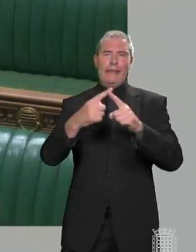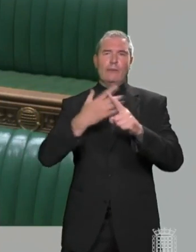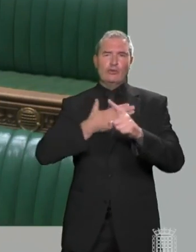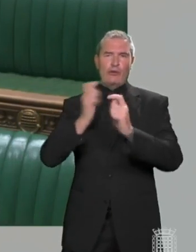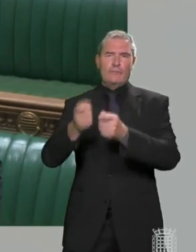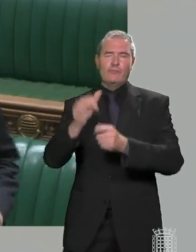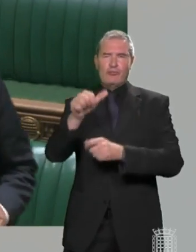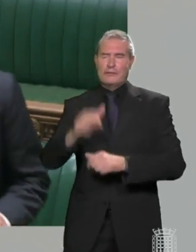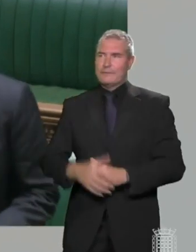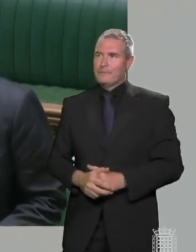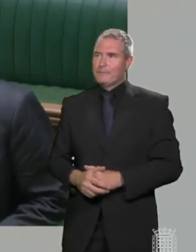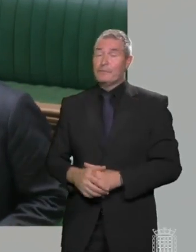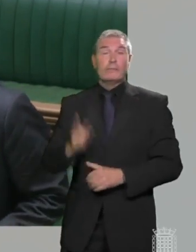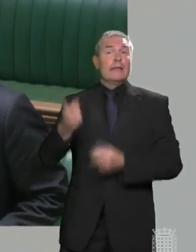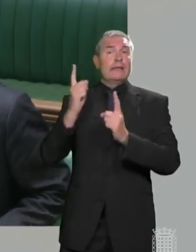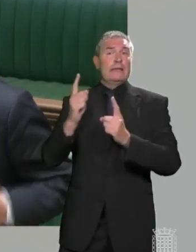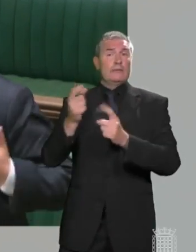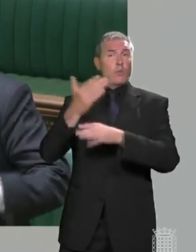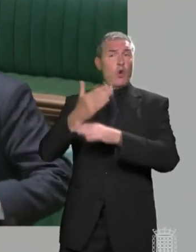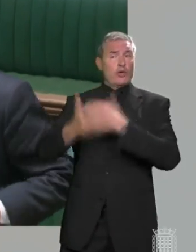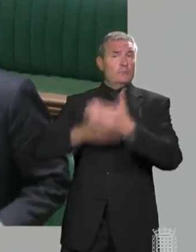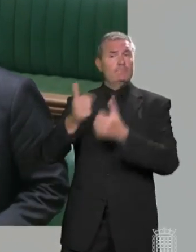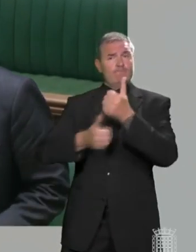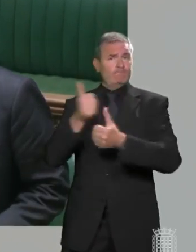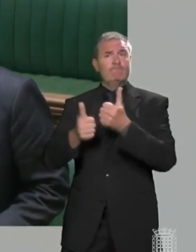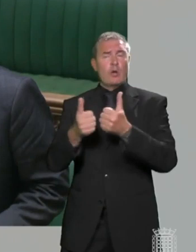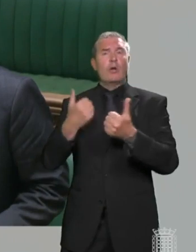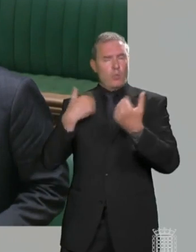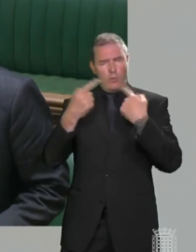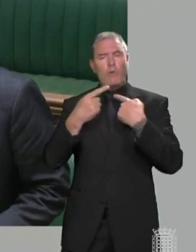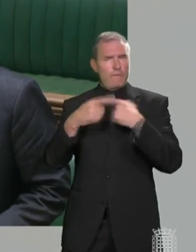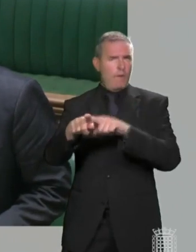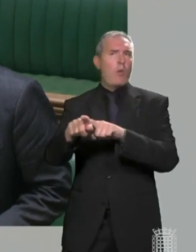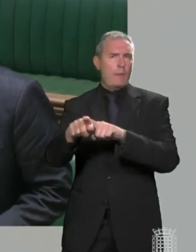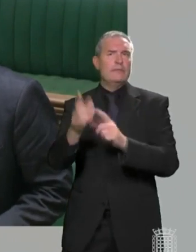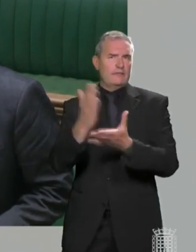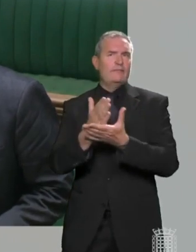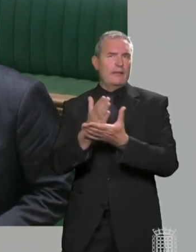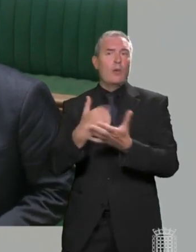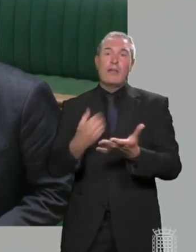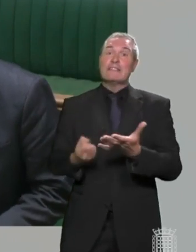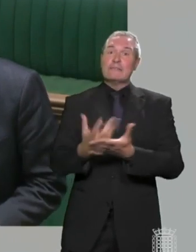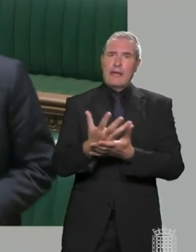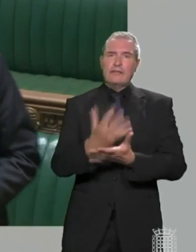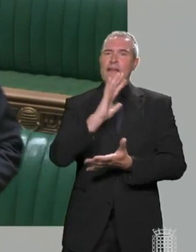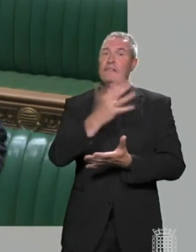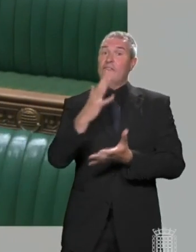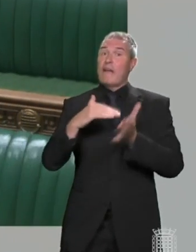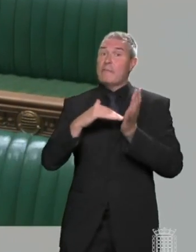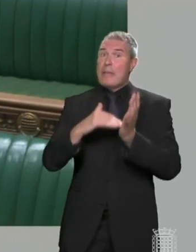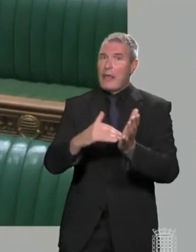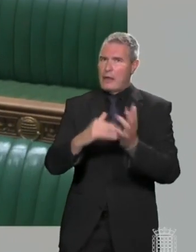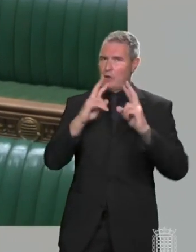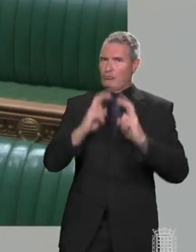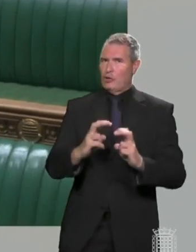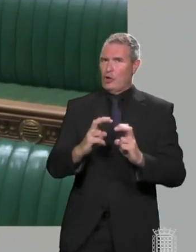Sinfield very much for his outstanding work. We following it up with spending £55 million on research